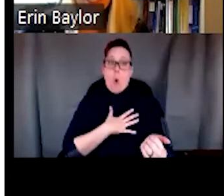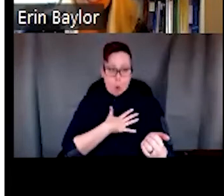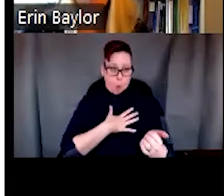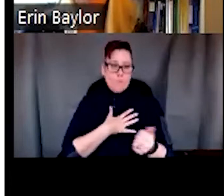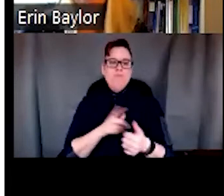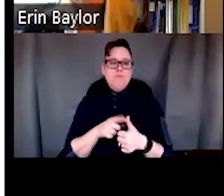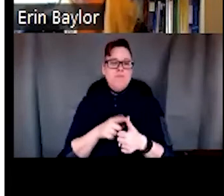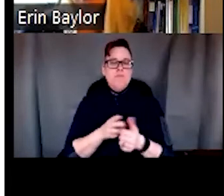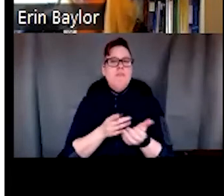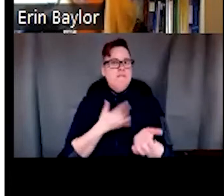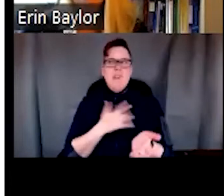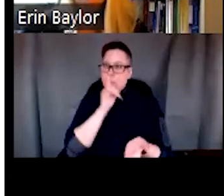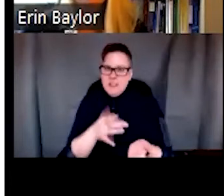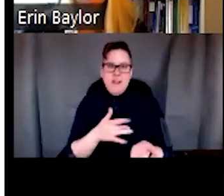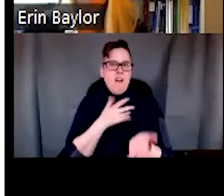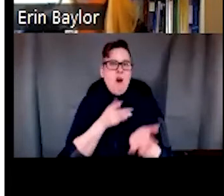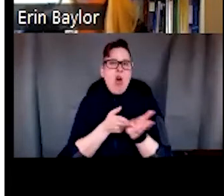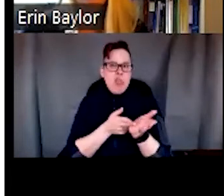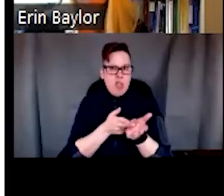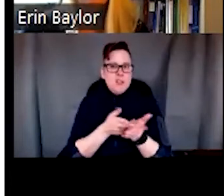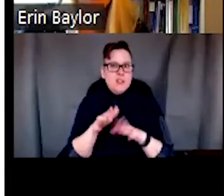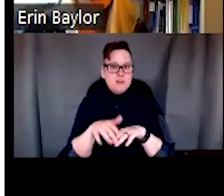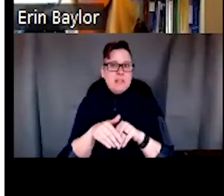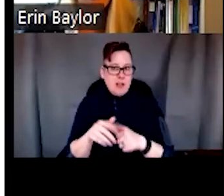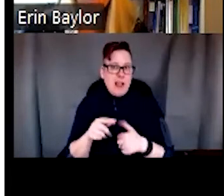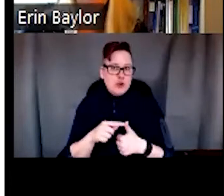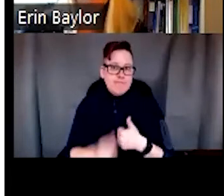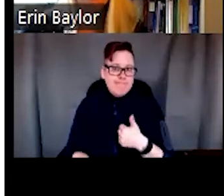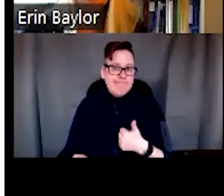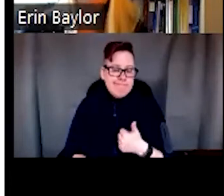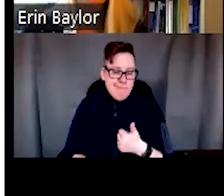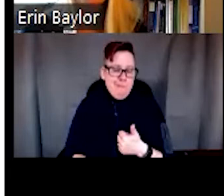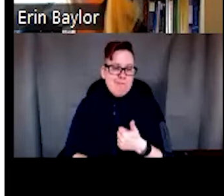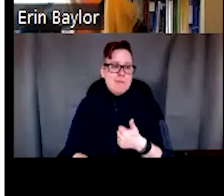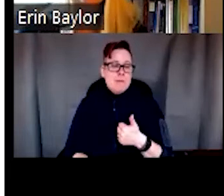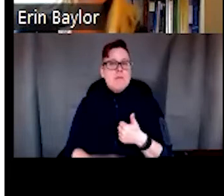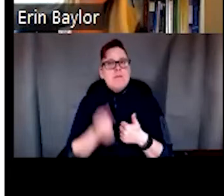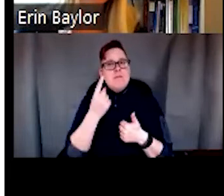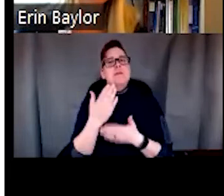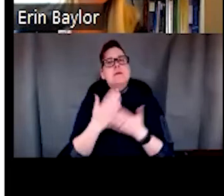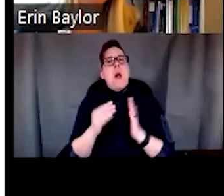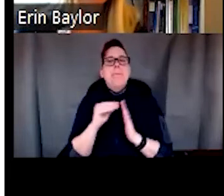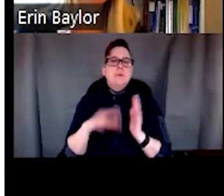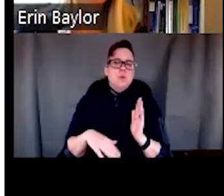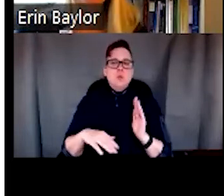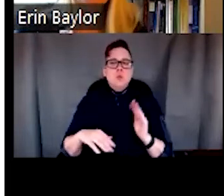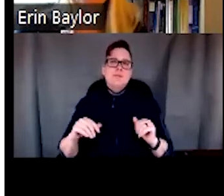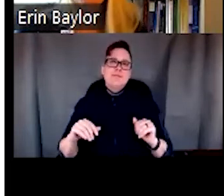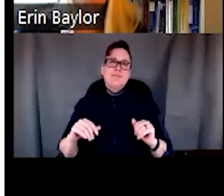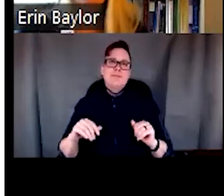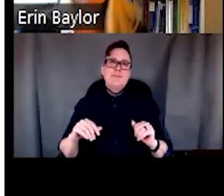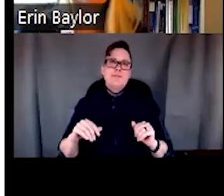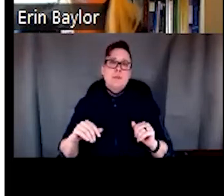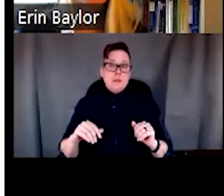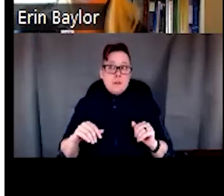authentic or realistic, uh, the simulation felt for them. Um, mean, there are some students who were like, they